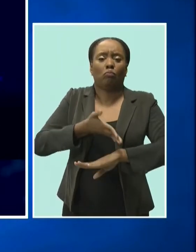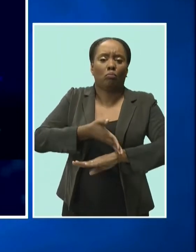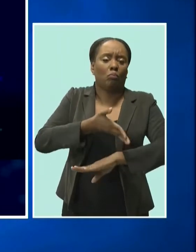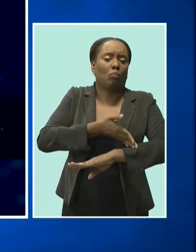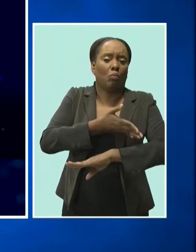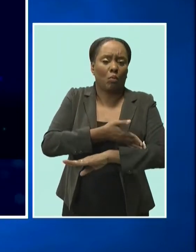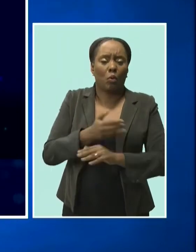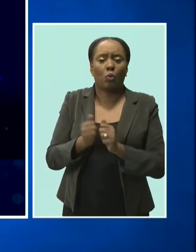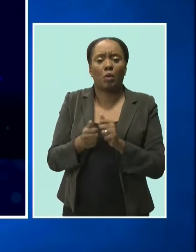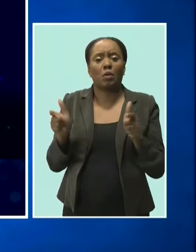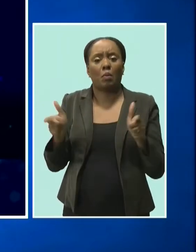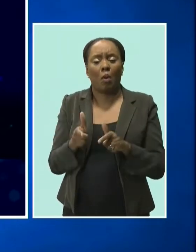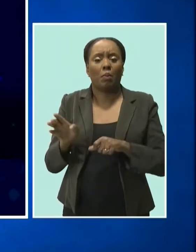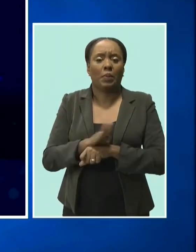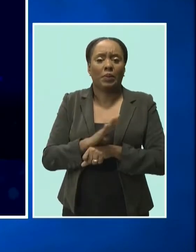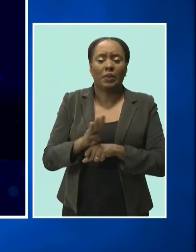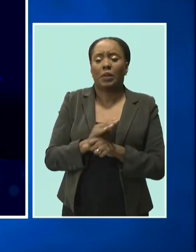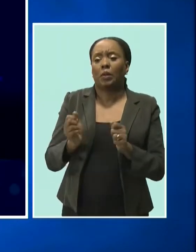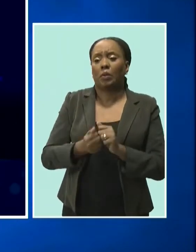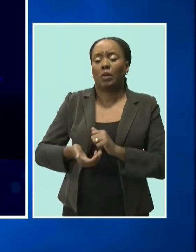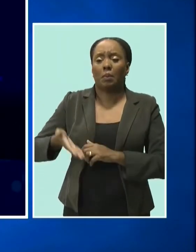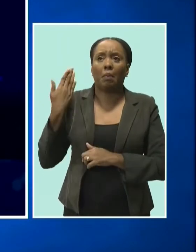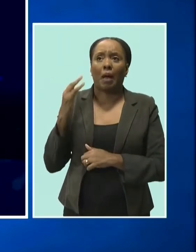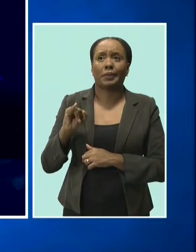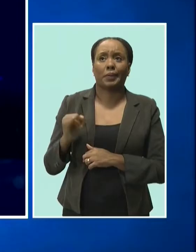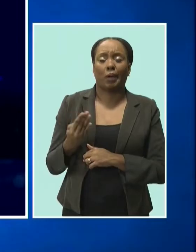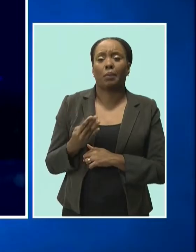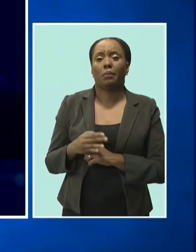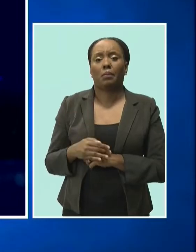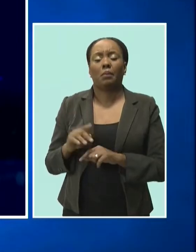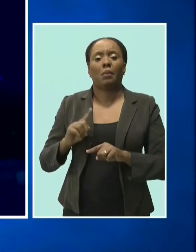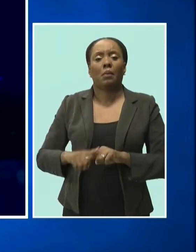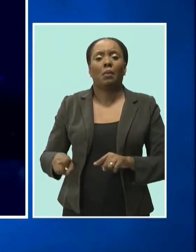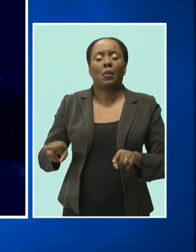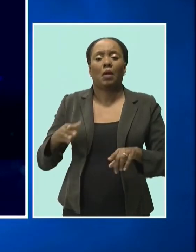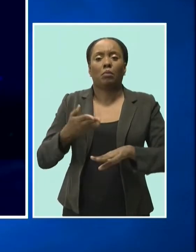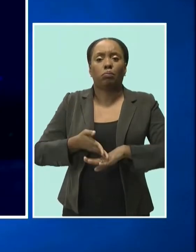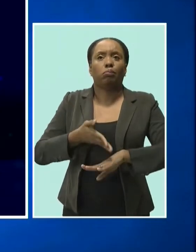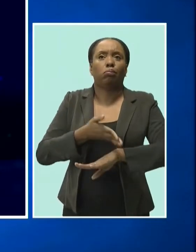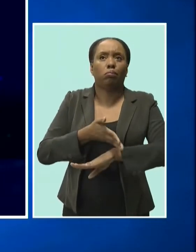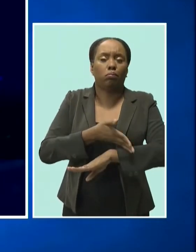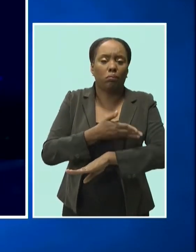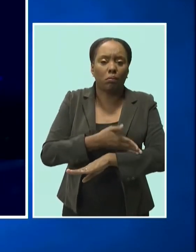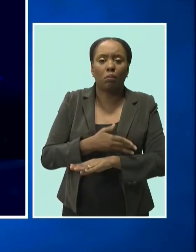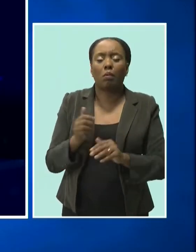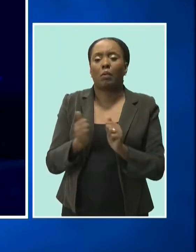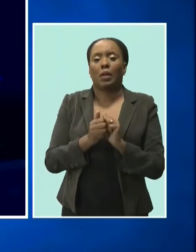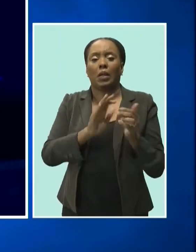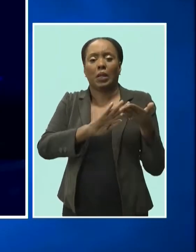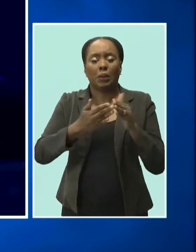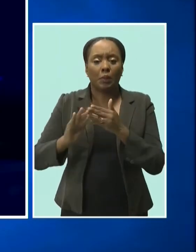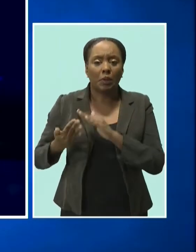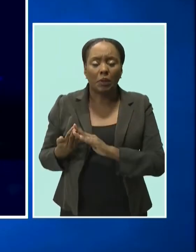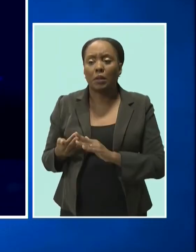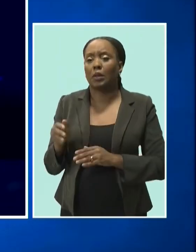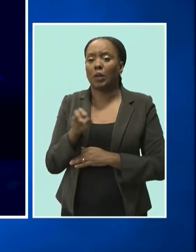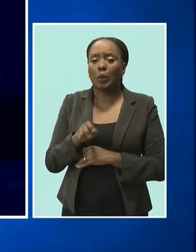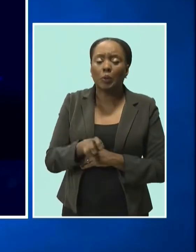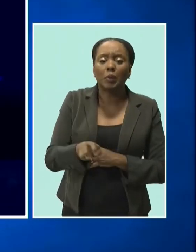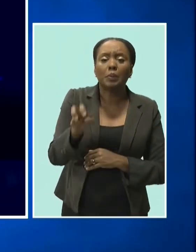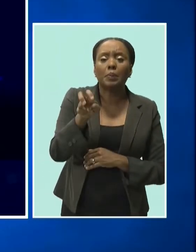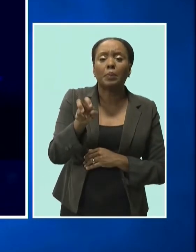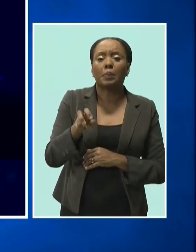job in his previous destination but building resilience among community tourism